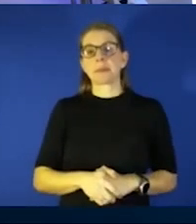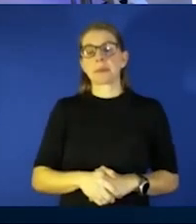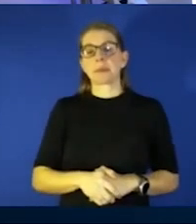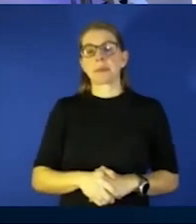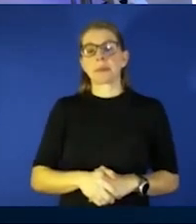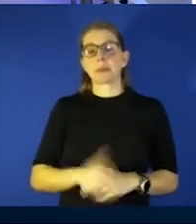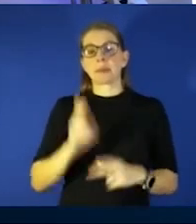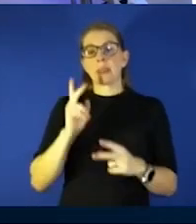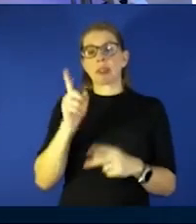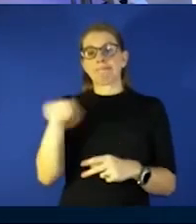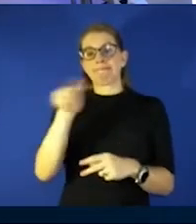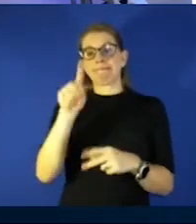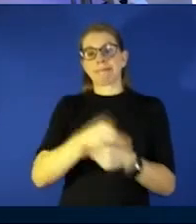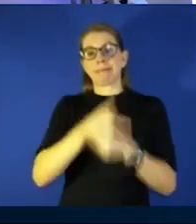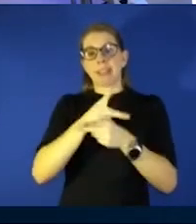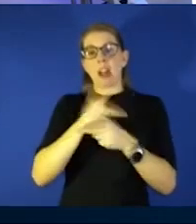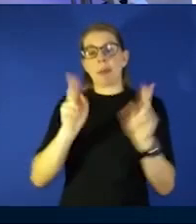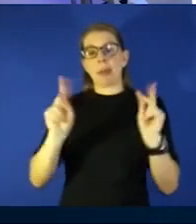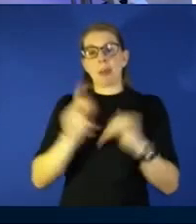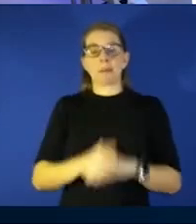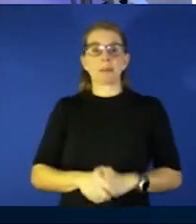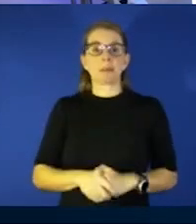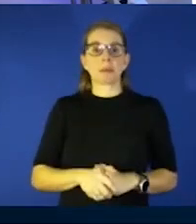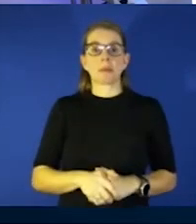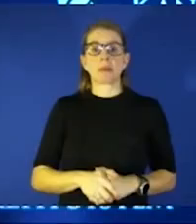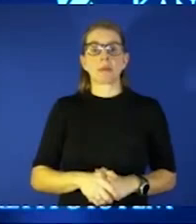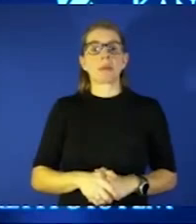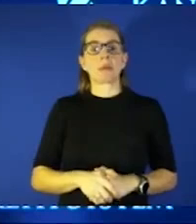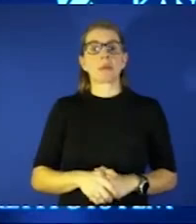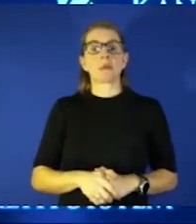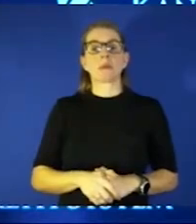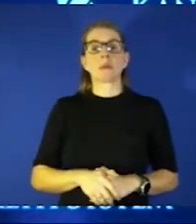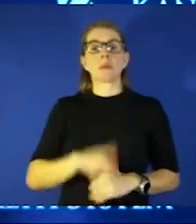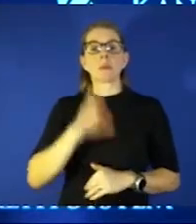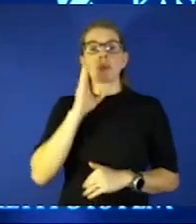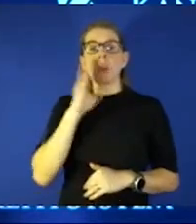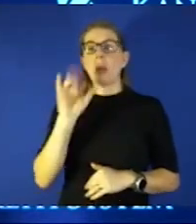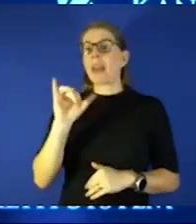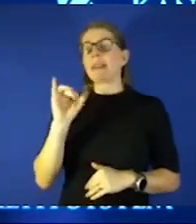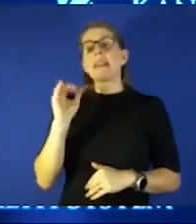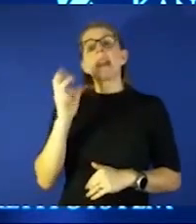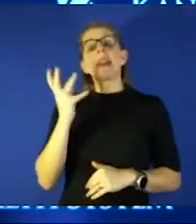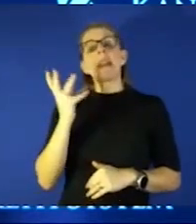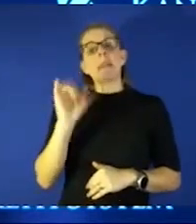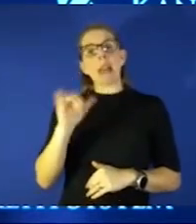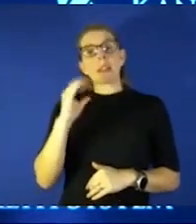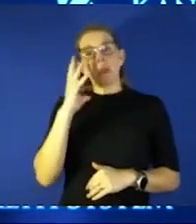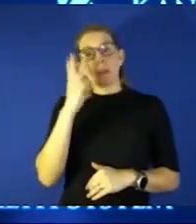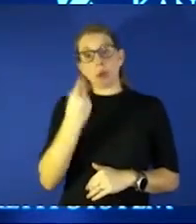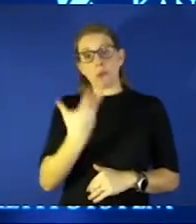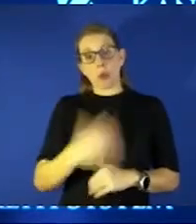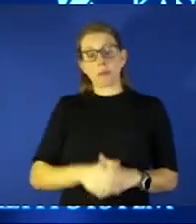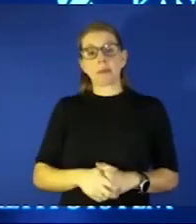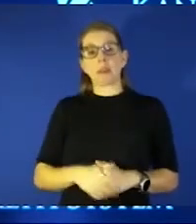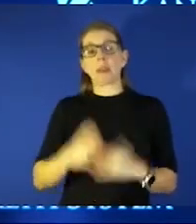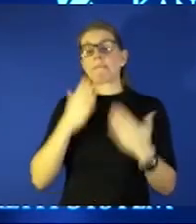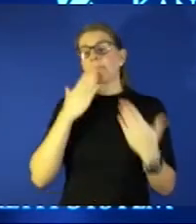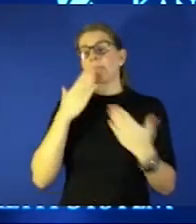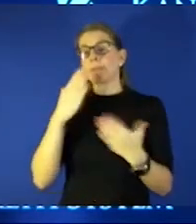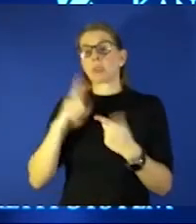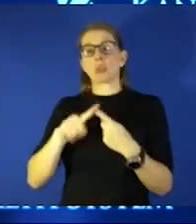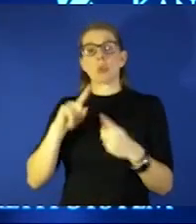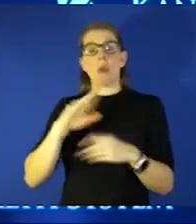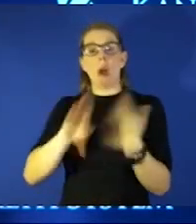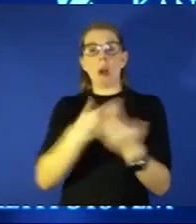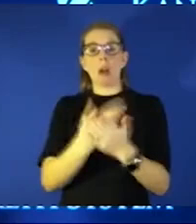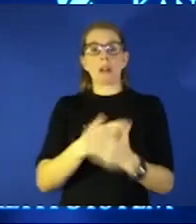people so anyway we just wanted to share that you know what and that is beautiful because we do want to say a big thank you to everyone and and caitlin i'm